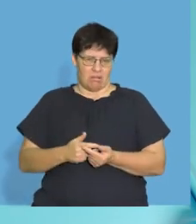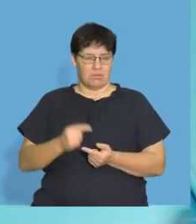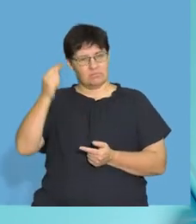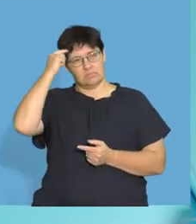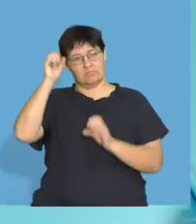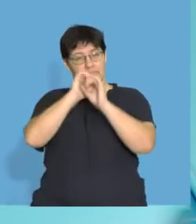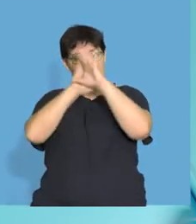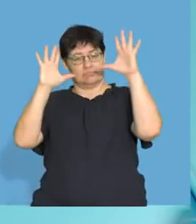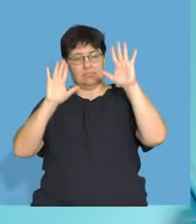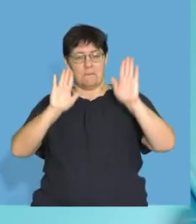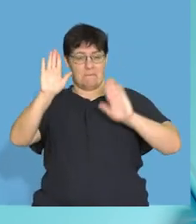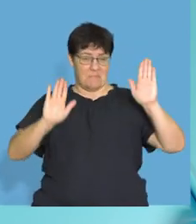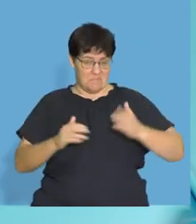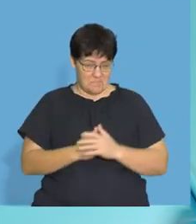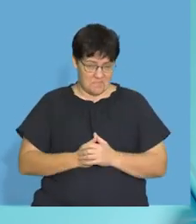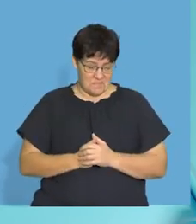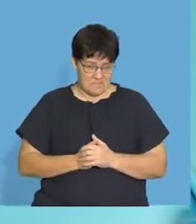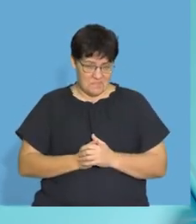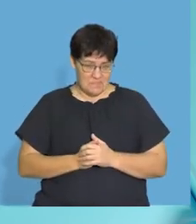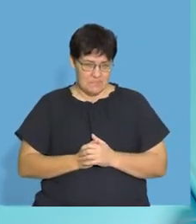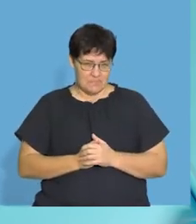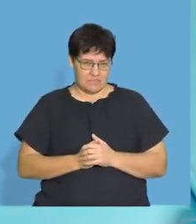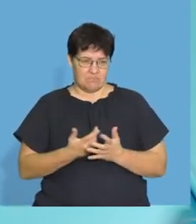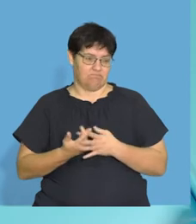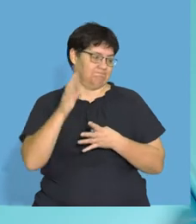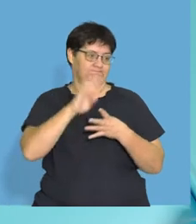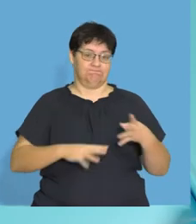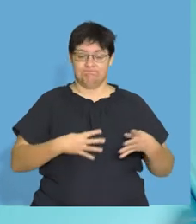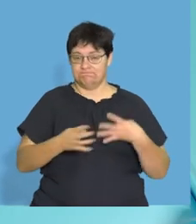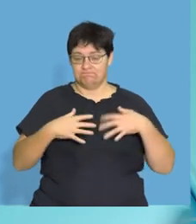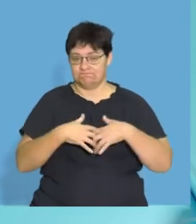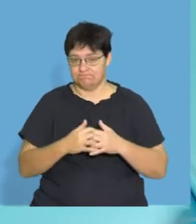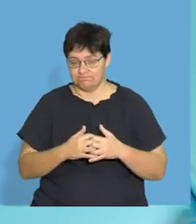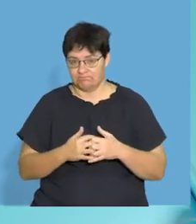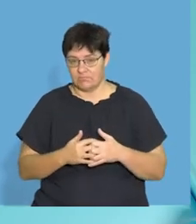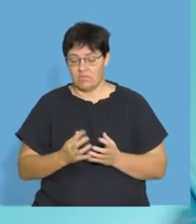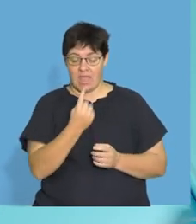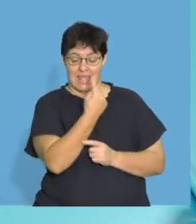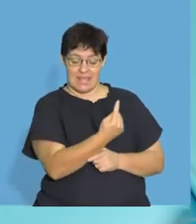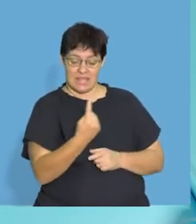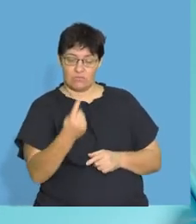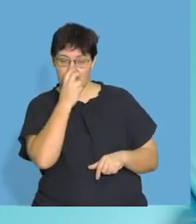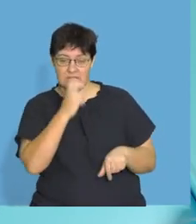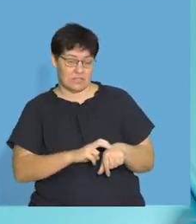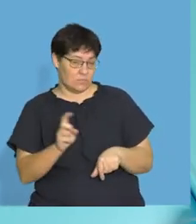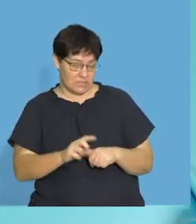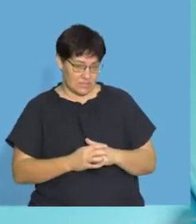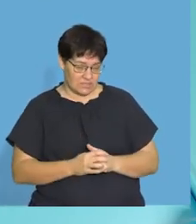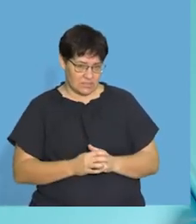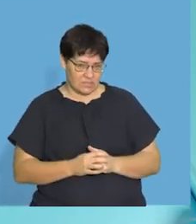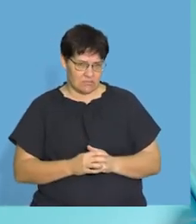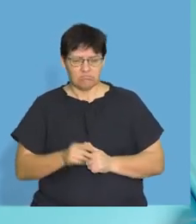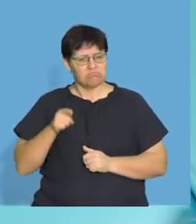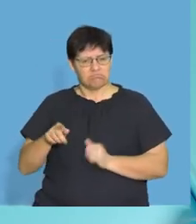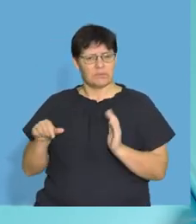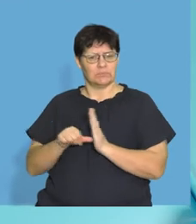mind map of it. Maybe you can do a table. And what you need to for each section is why is a